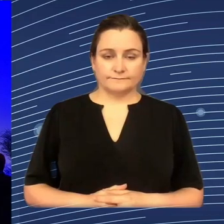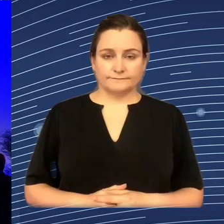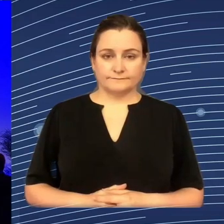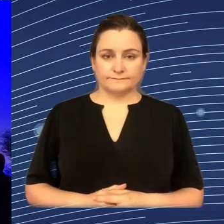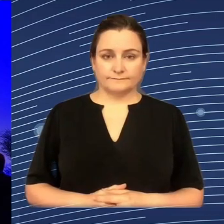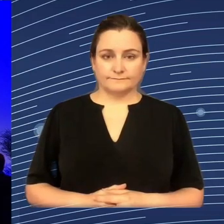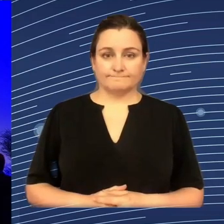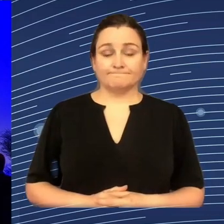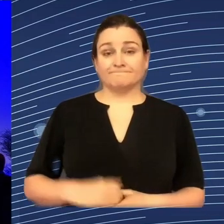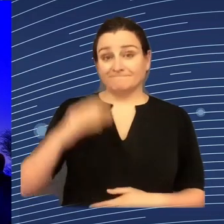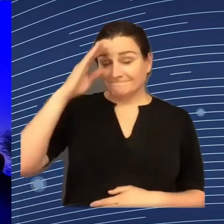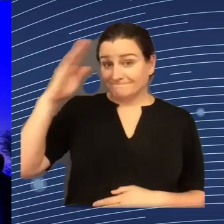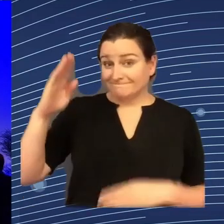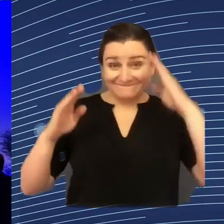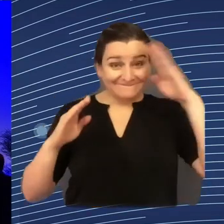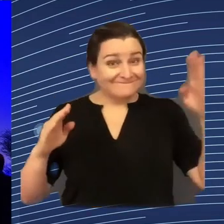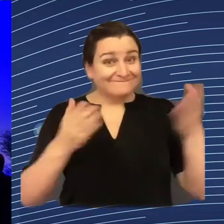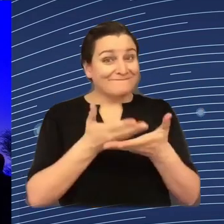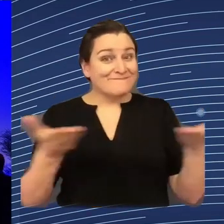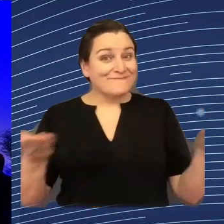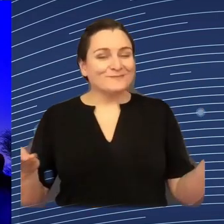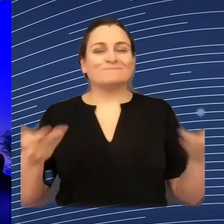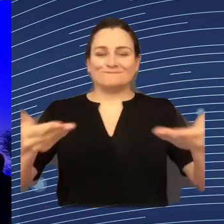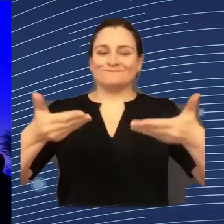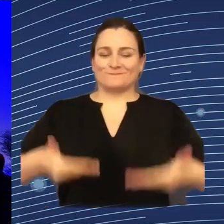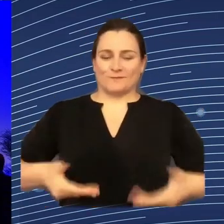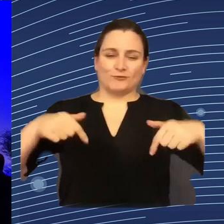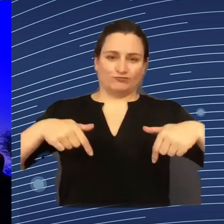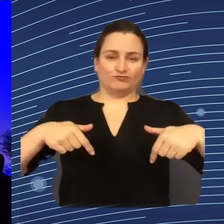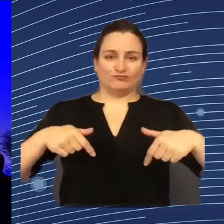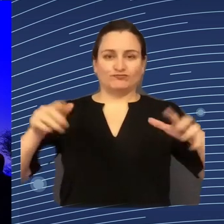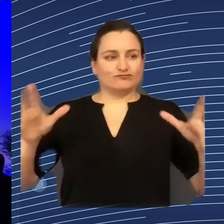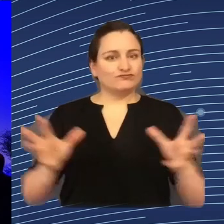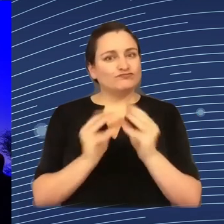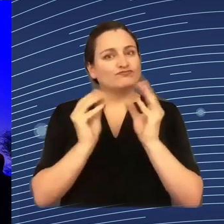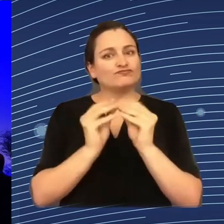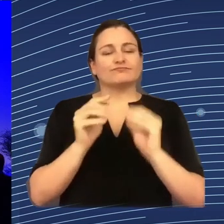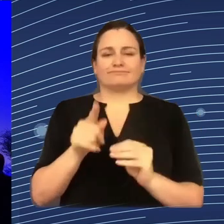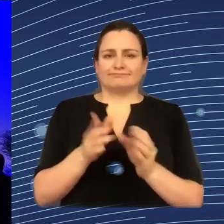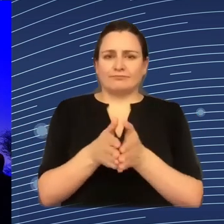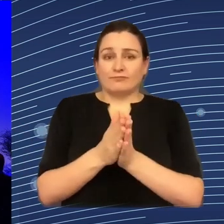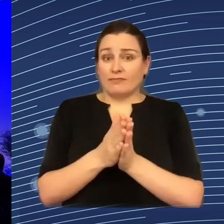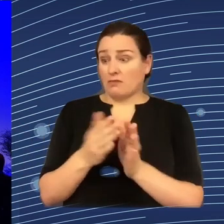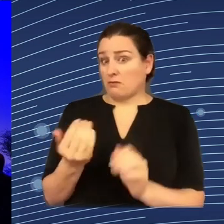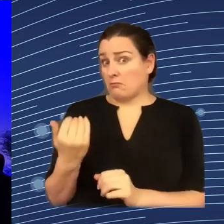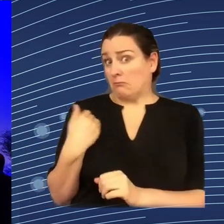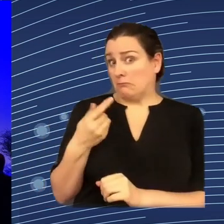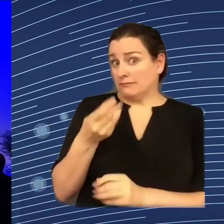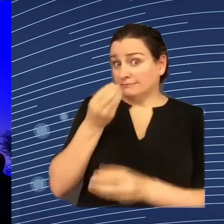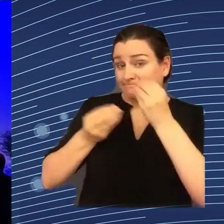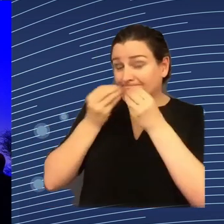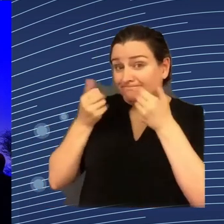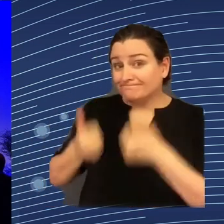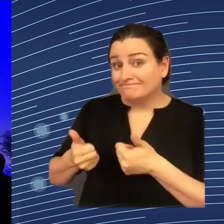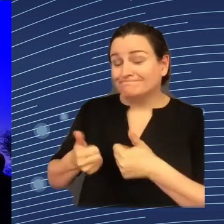Good afternoon, everybody. Welcome to this workshop. I had you had a very nice lunch. This is usually one of the most challenging